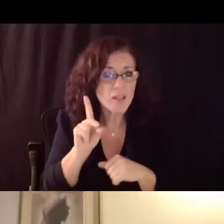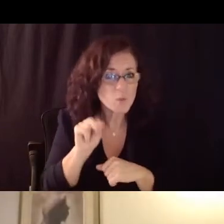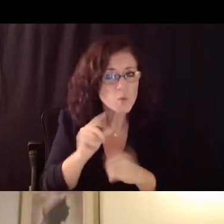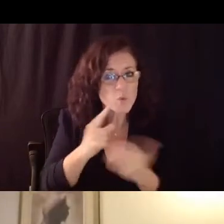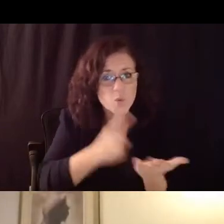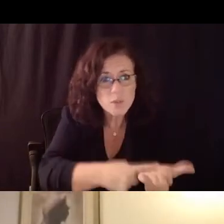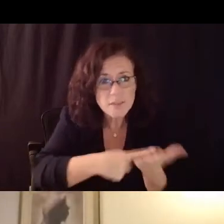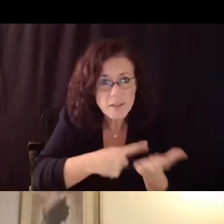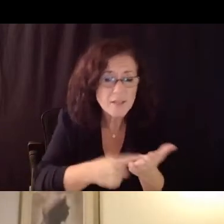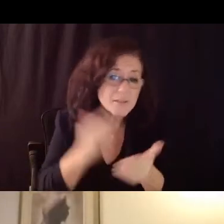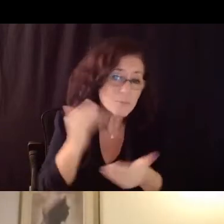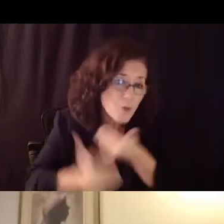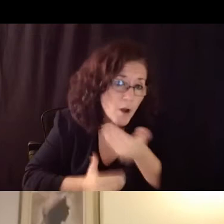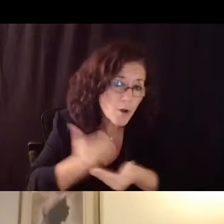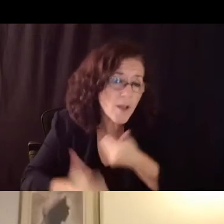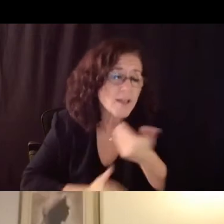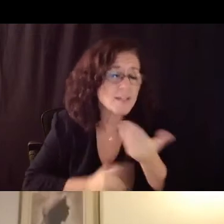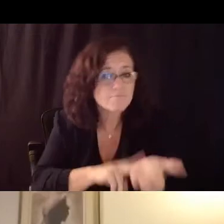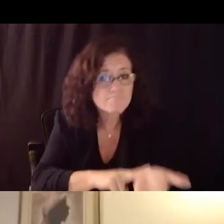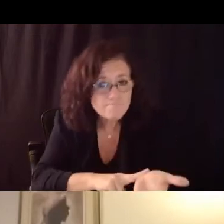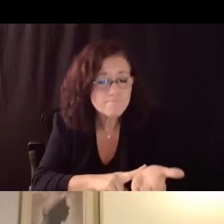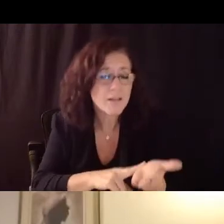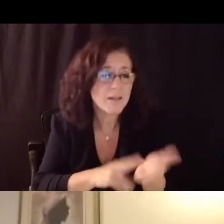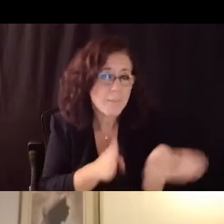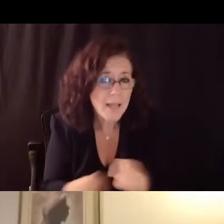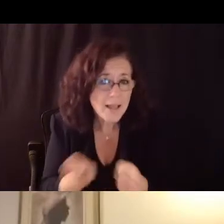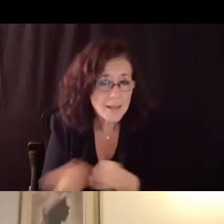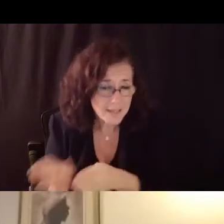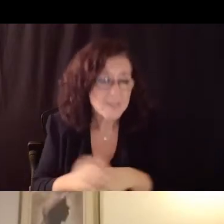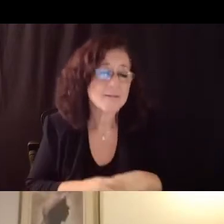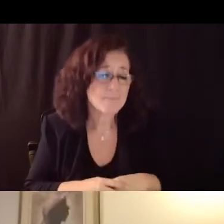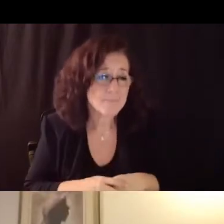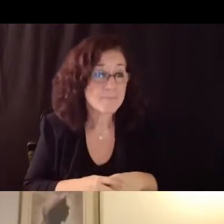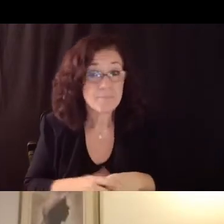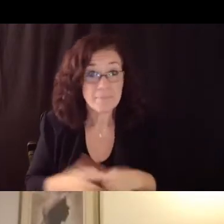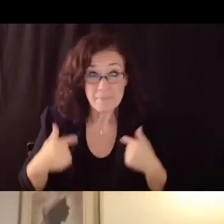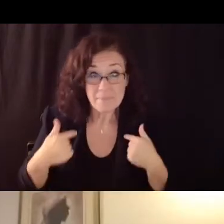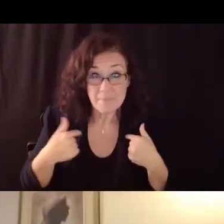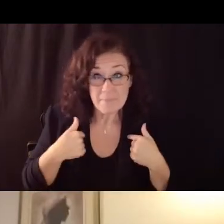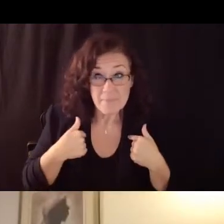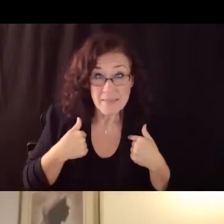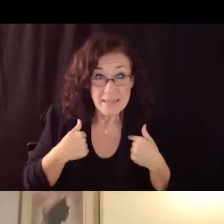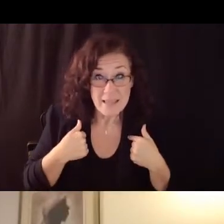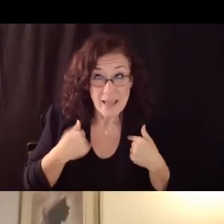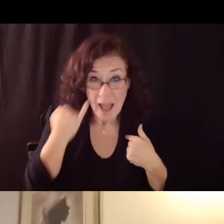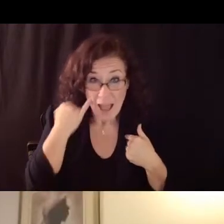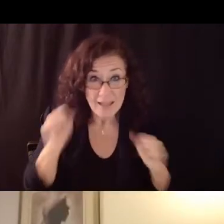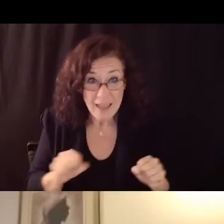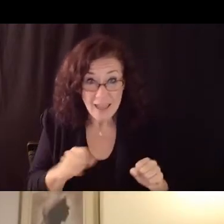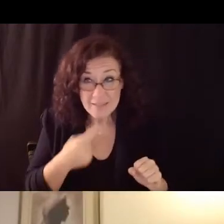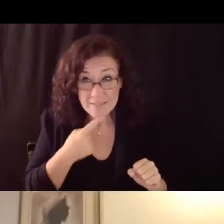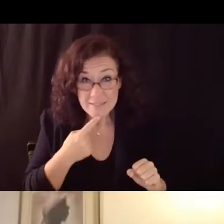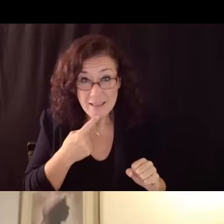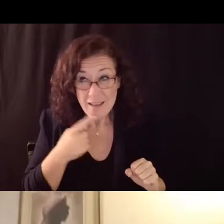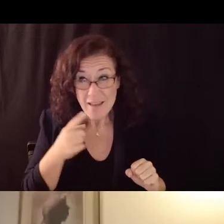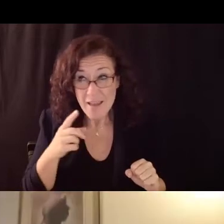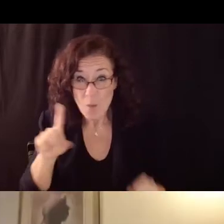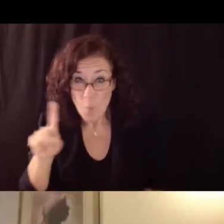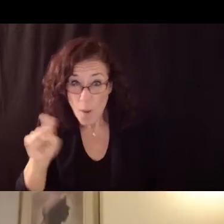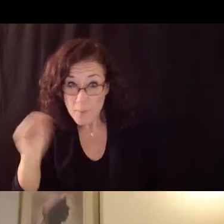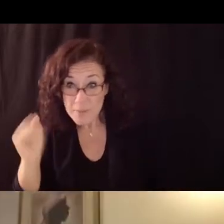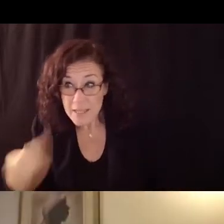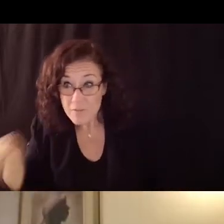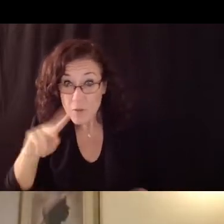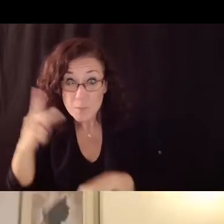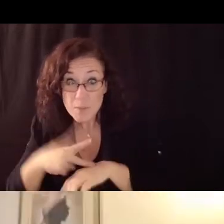am not in a position i would be a liar if i said to you every single principal has done this with every single teacher uh it is uh concerning to